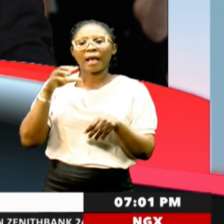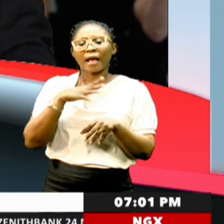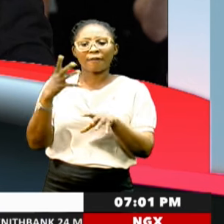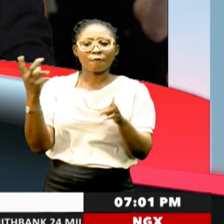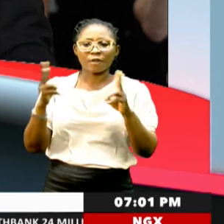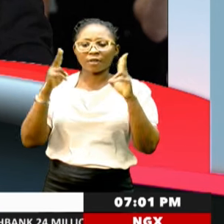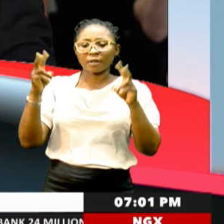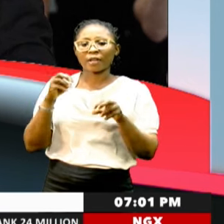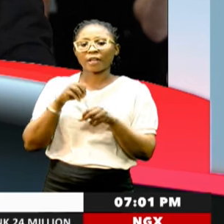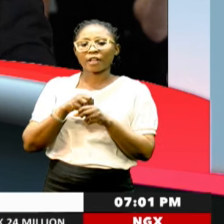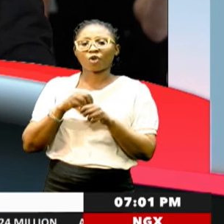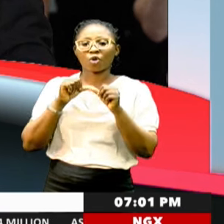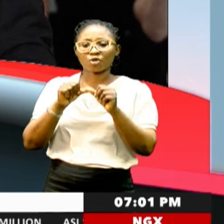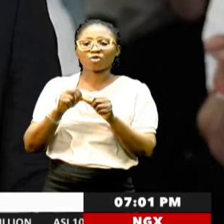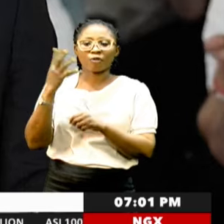conservative role.